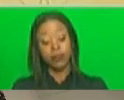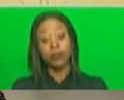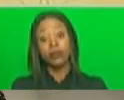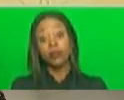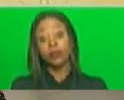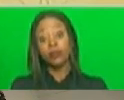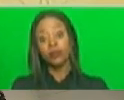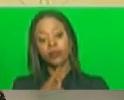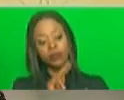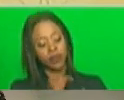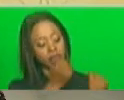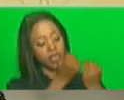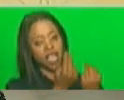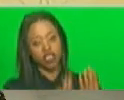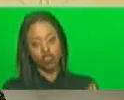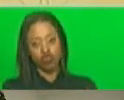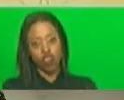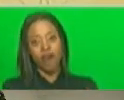our nation's children